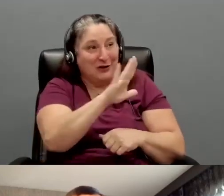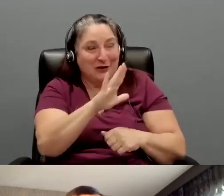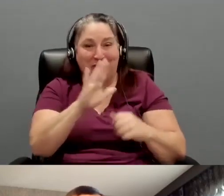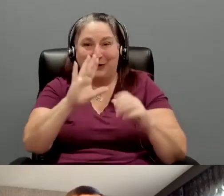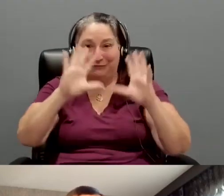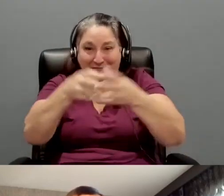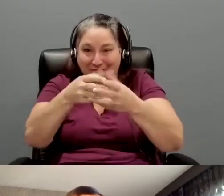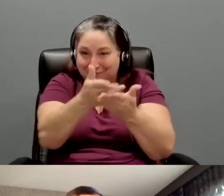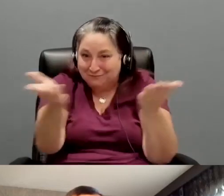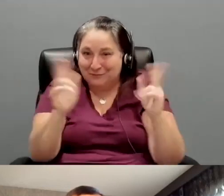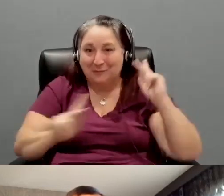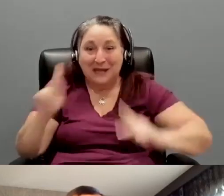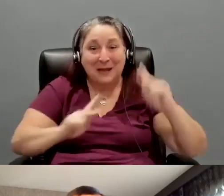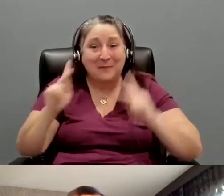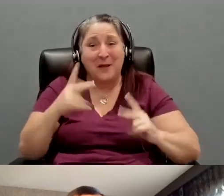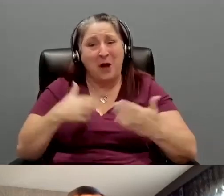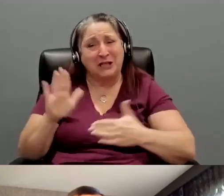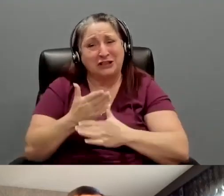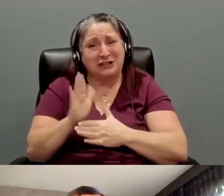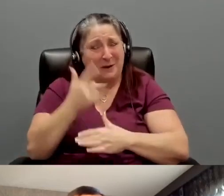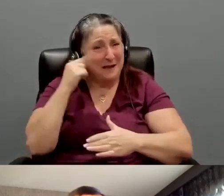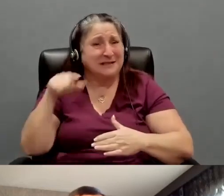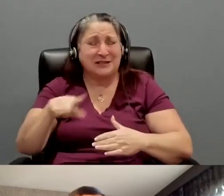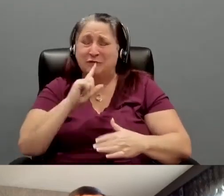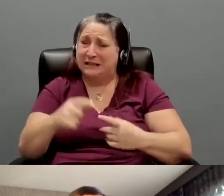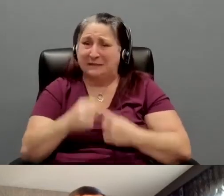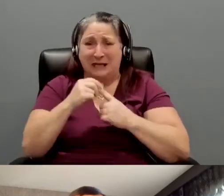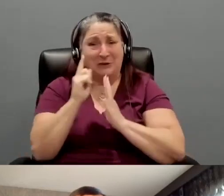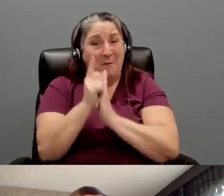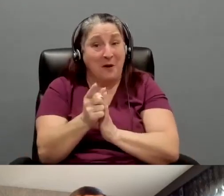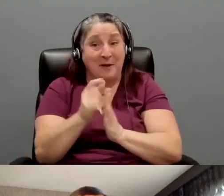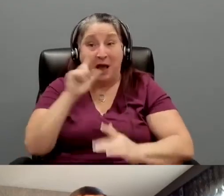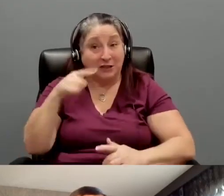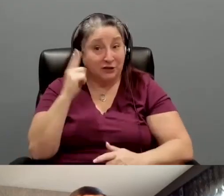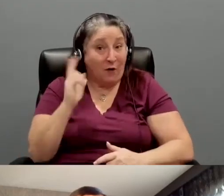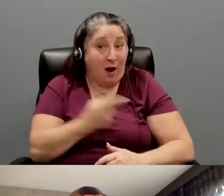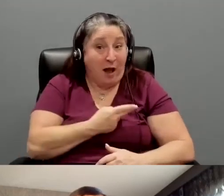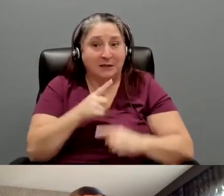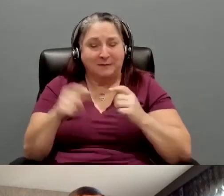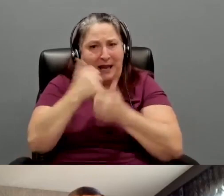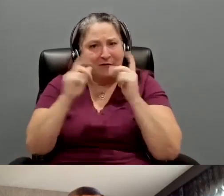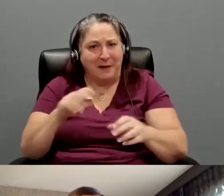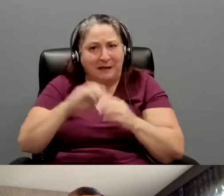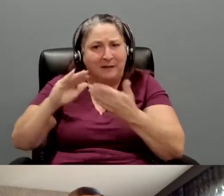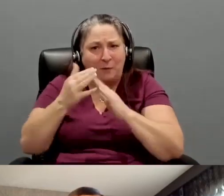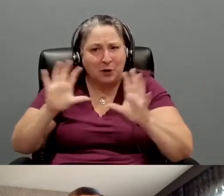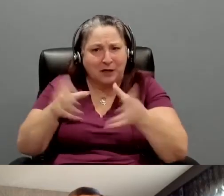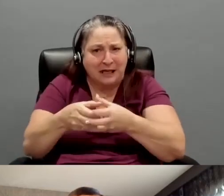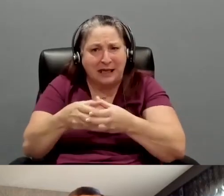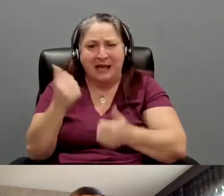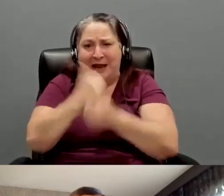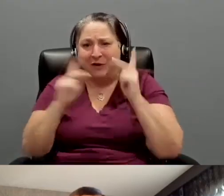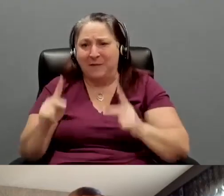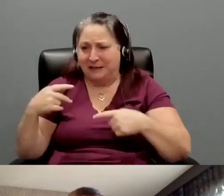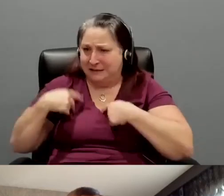And we wanted to, you know, just kind of share this because this is a really special moment, not just for us, but I think everybody in the community and everybody that's